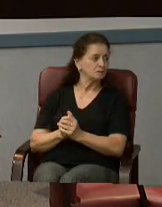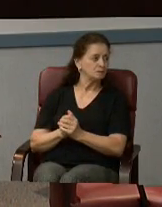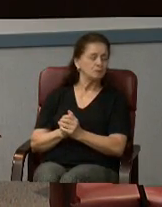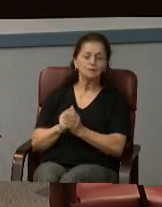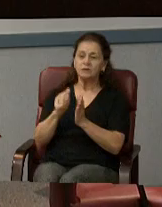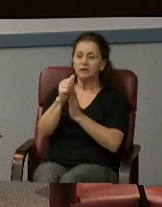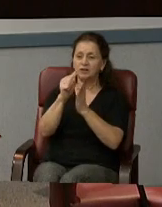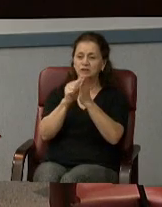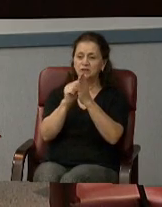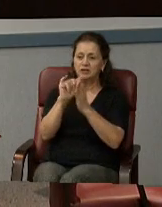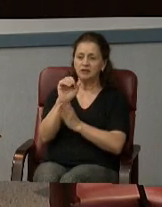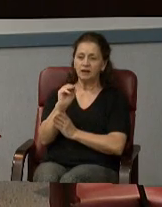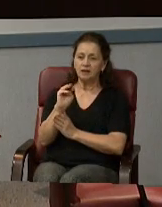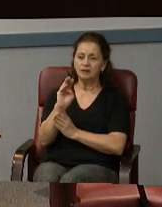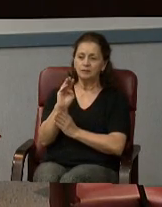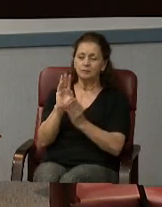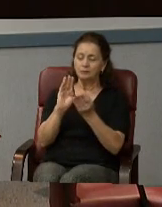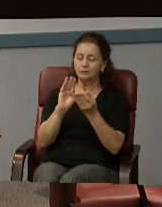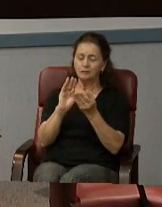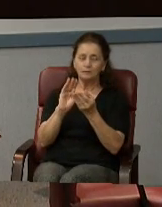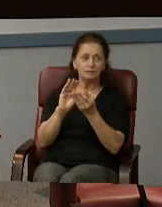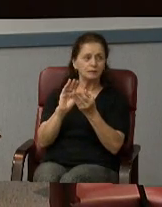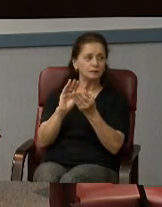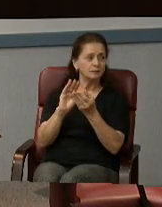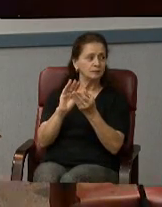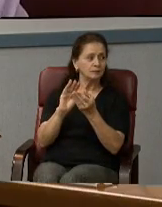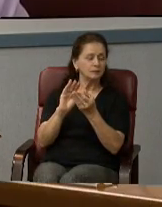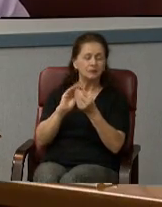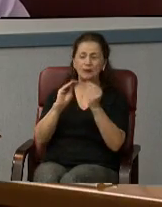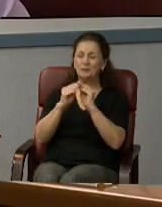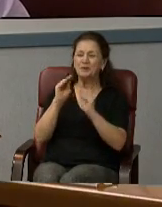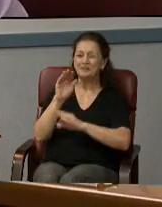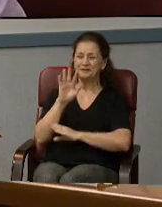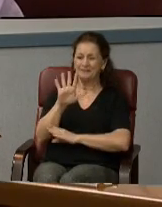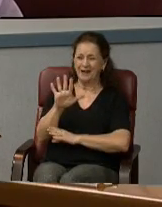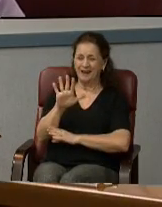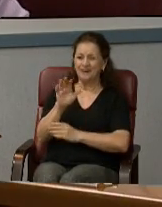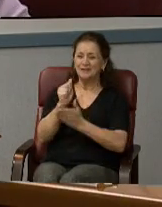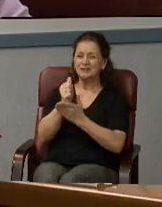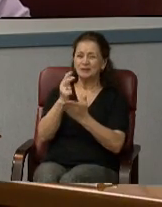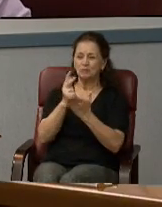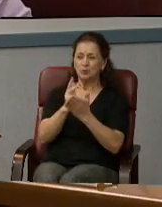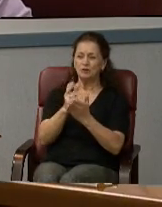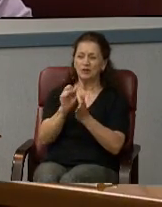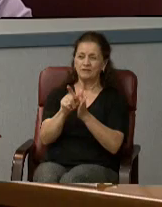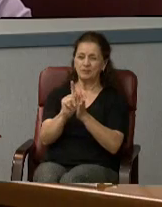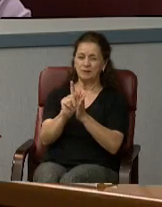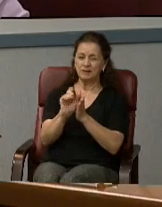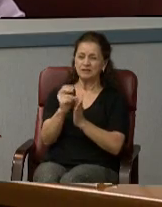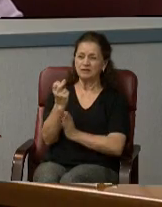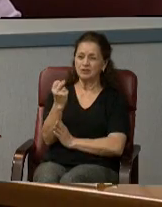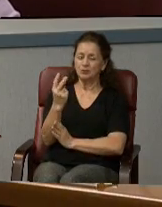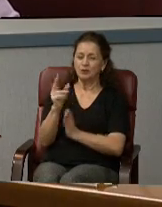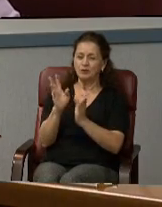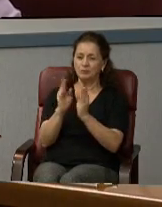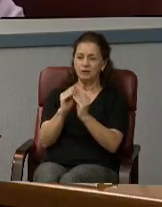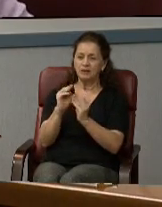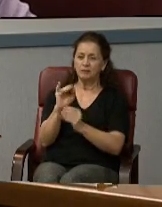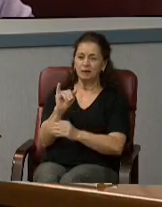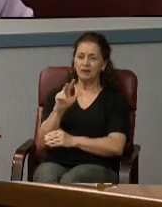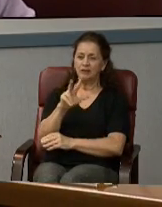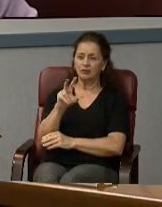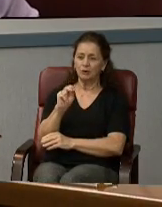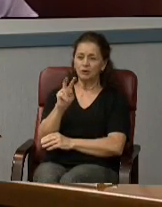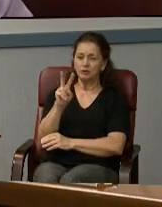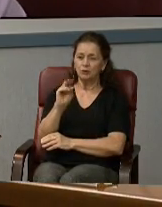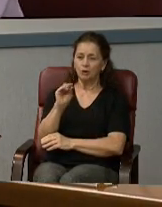Agenda number 5 would be the approval of the minutes of the 12th meeting, May 30, 2012.